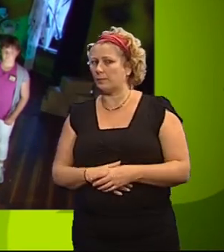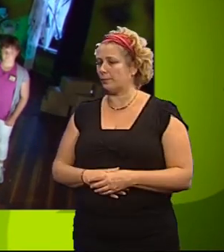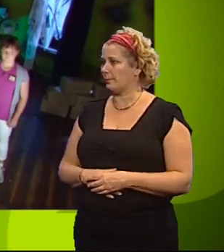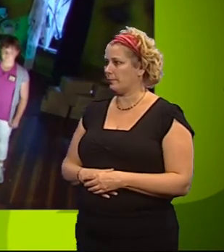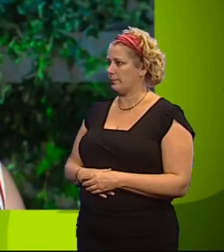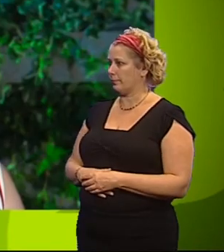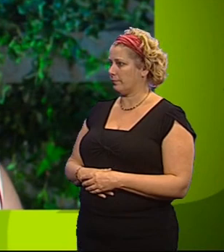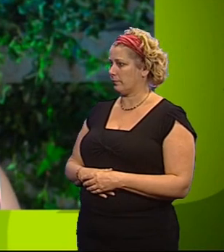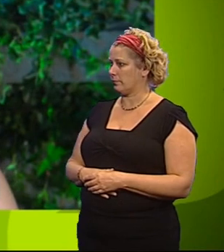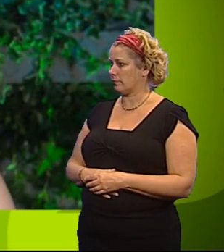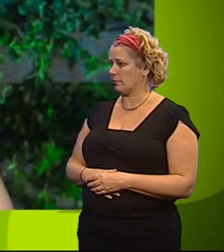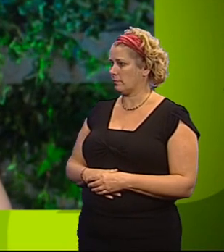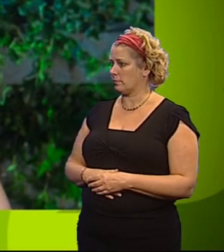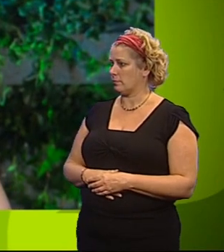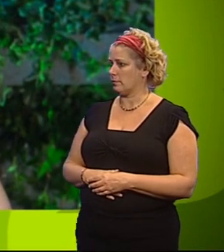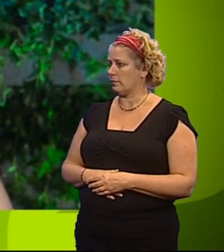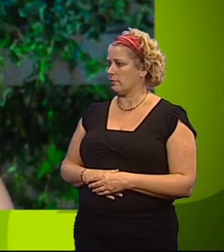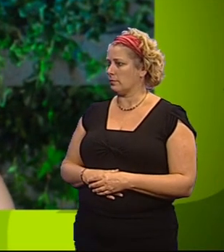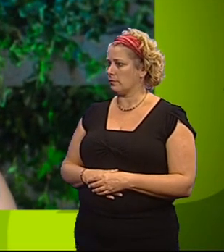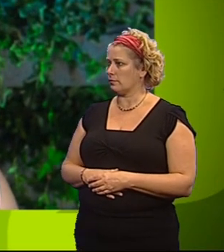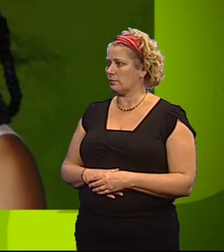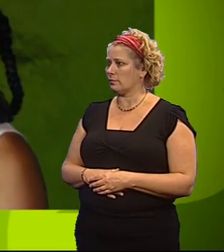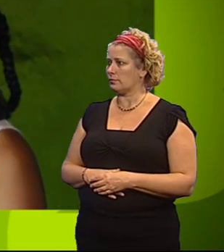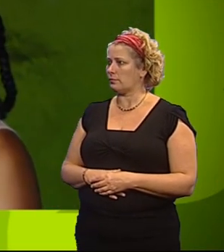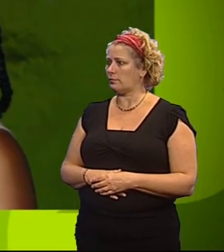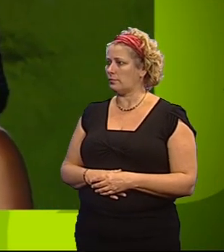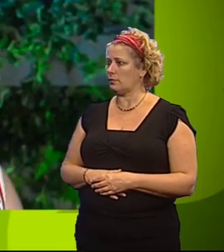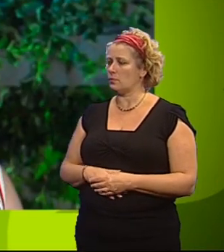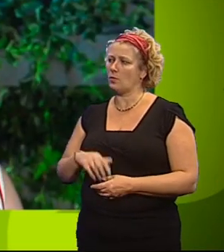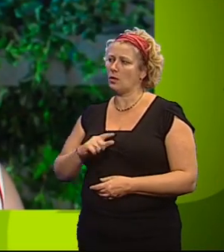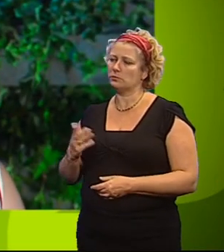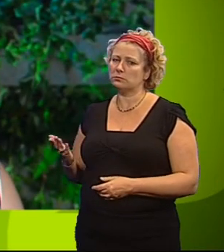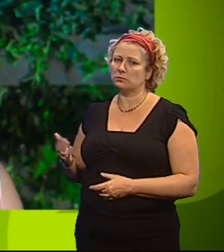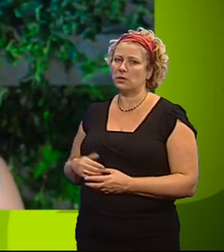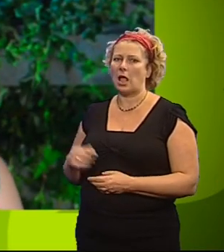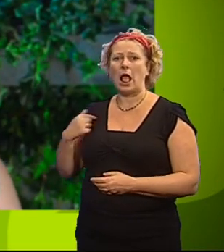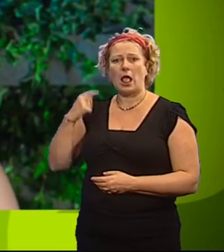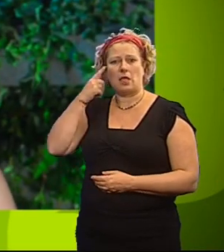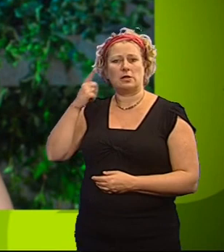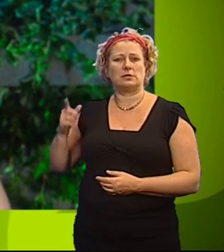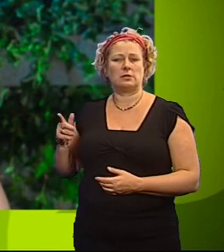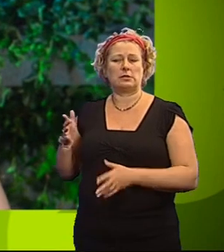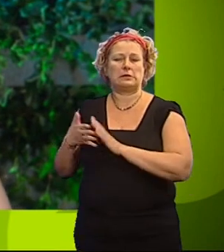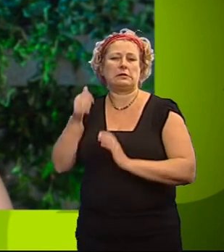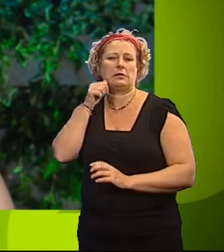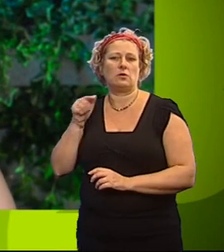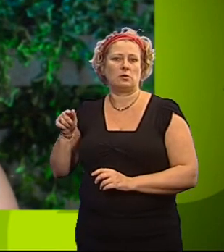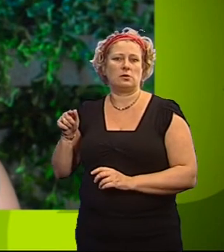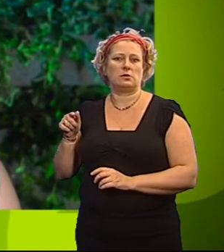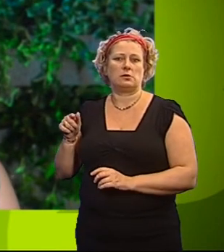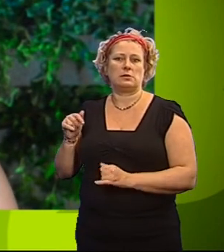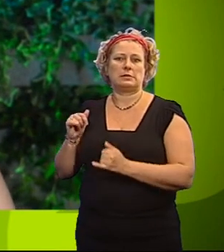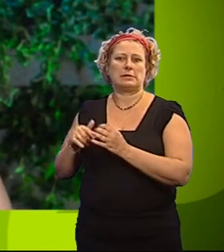Oace, who do you think the saboteur was and why? I think the saboteur was